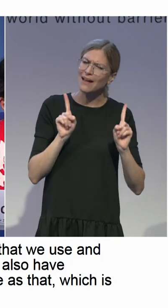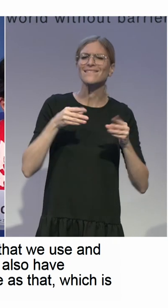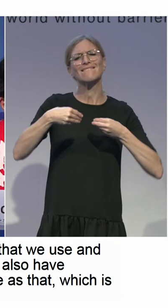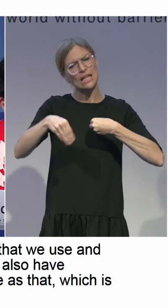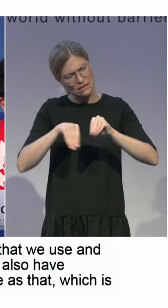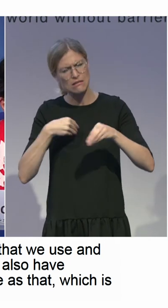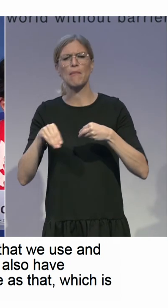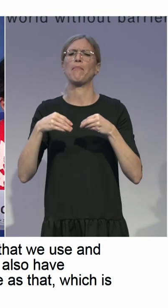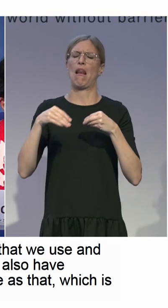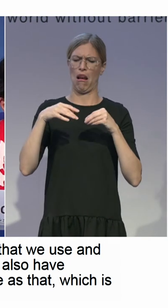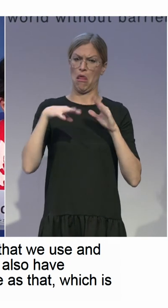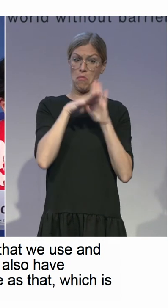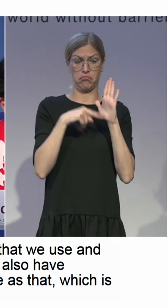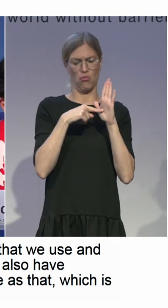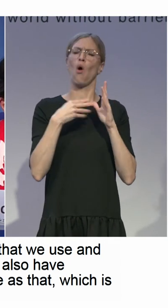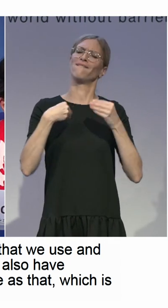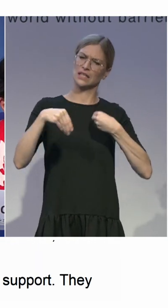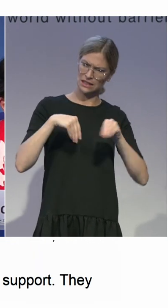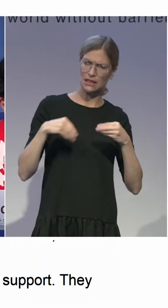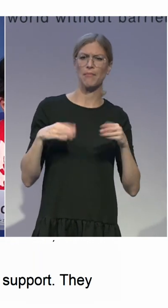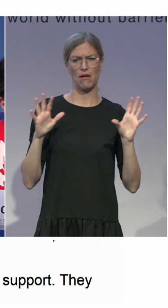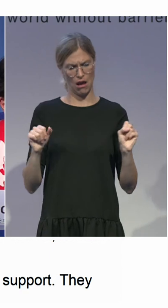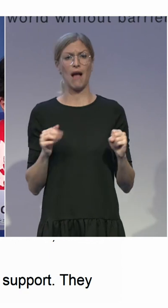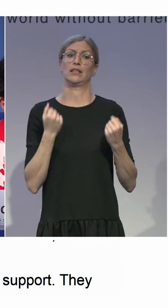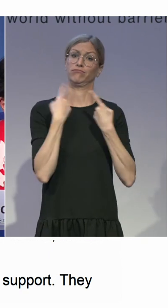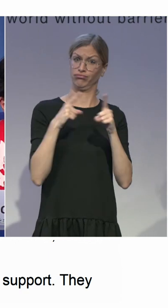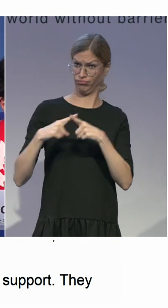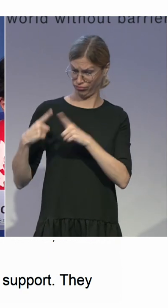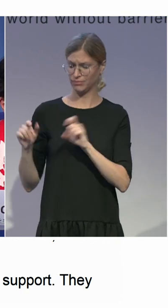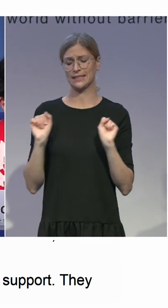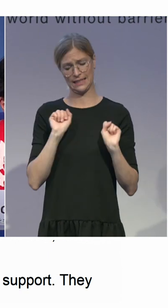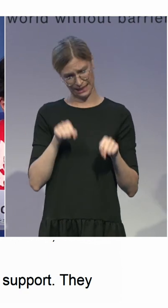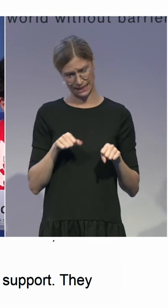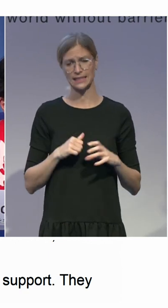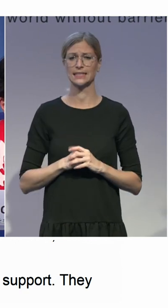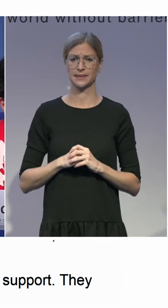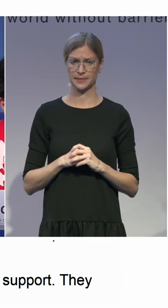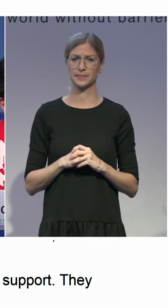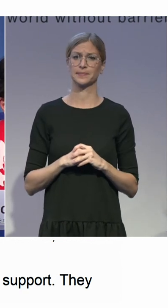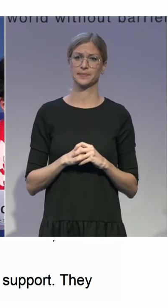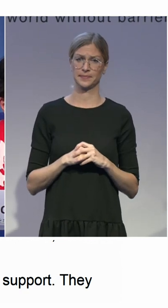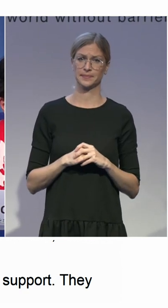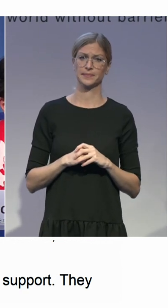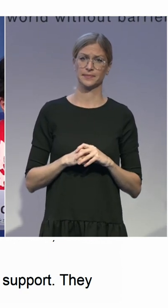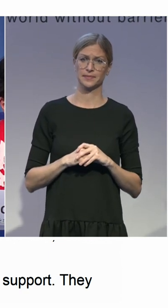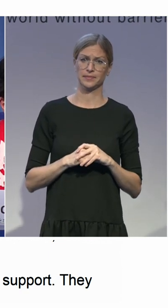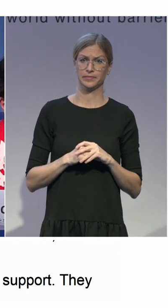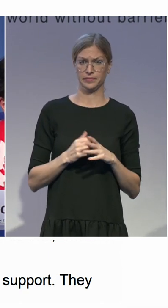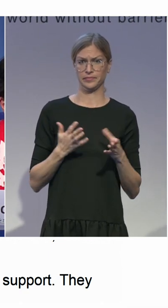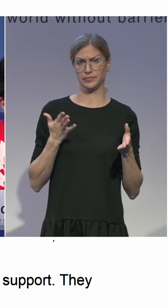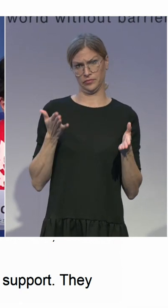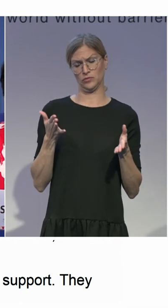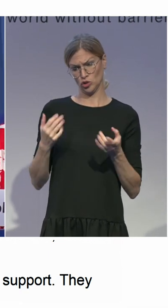T as a rule, but certainly the representation agreement may be incorporated into the microboard model. But we also, within our articles of